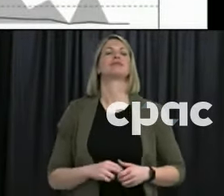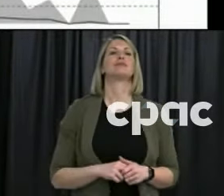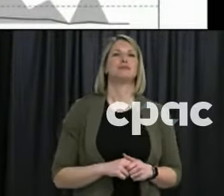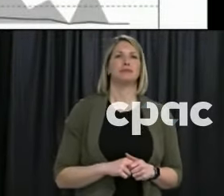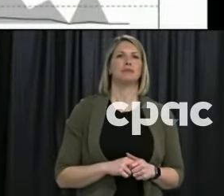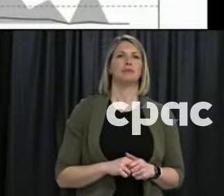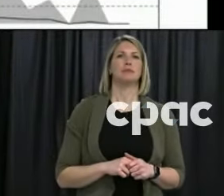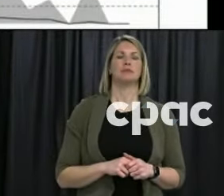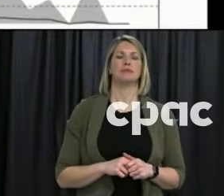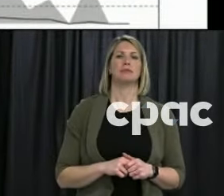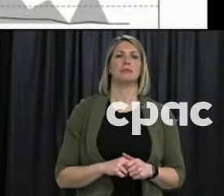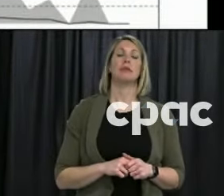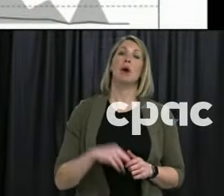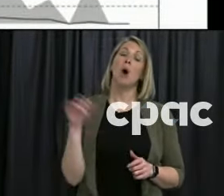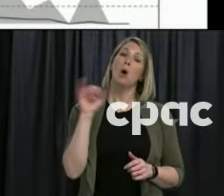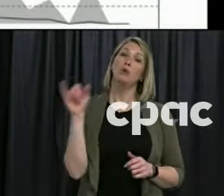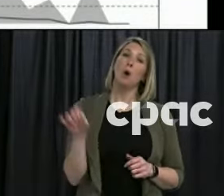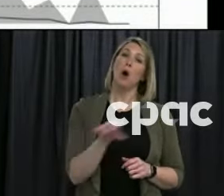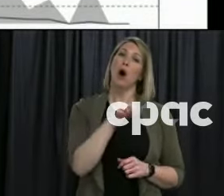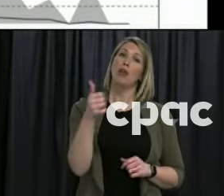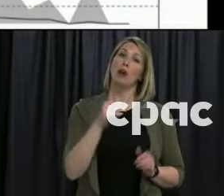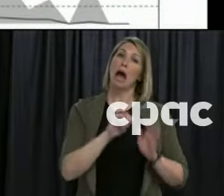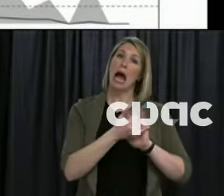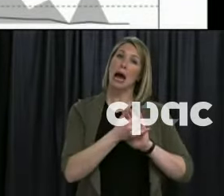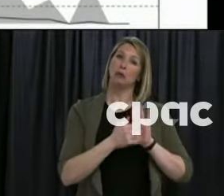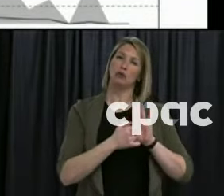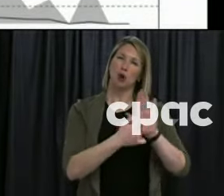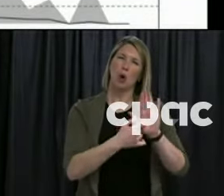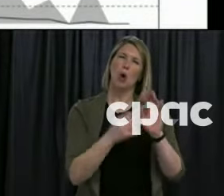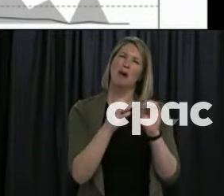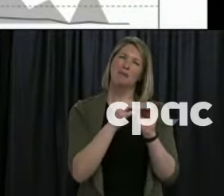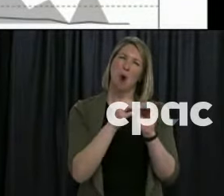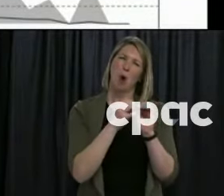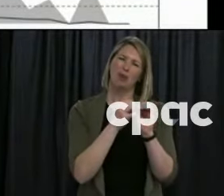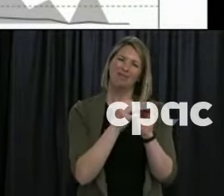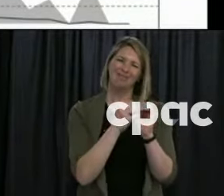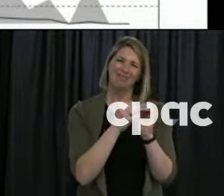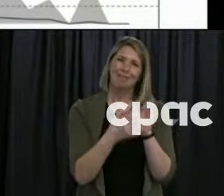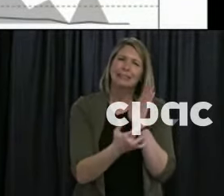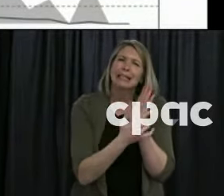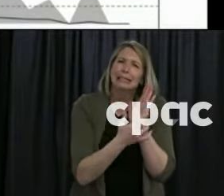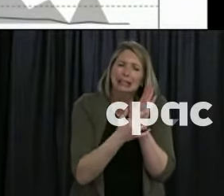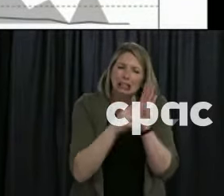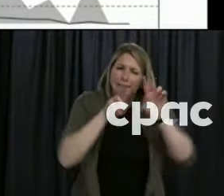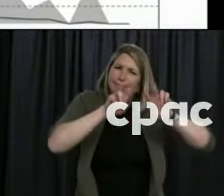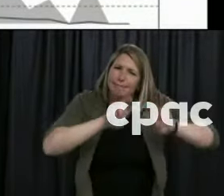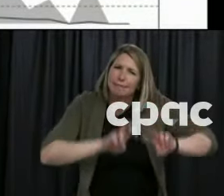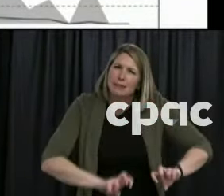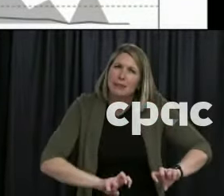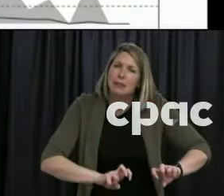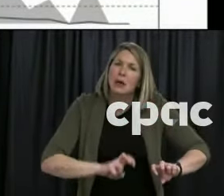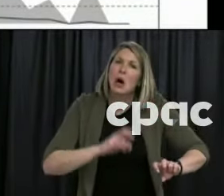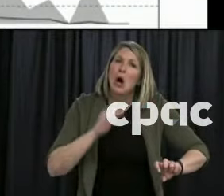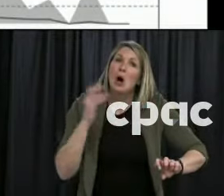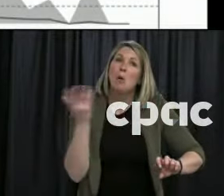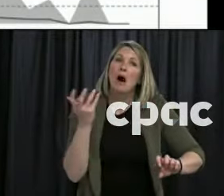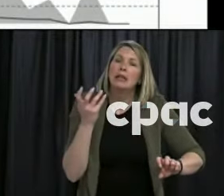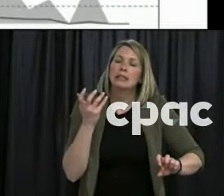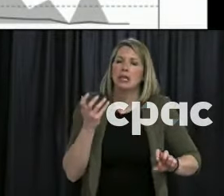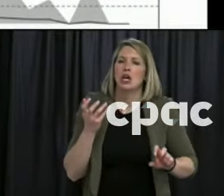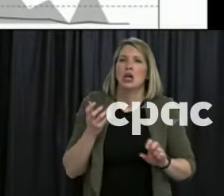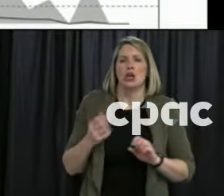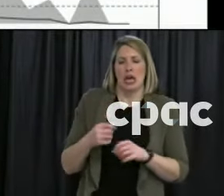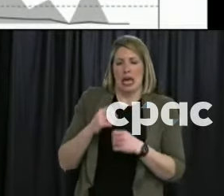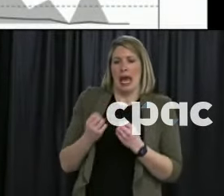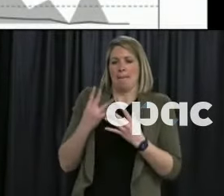Another way of looking at it, and that's slightly more technical, is we often talk about the effect of reproduction number. And